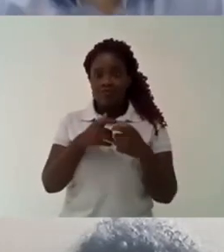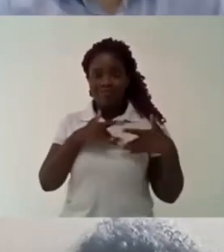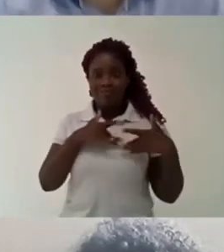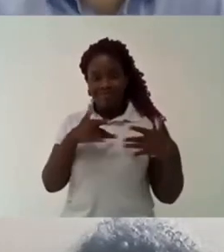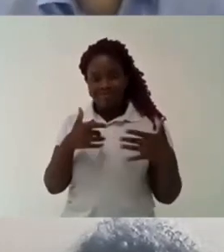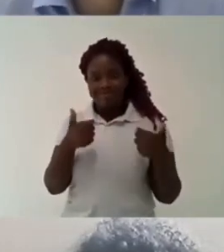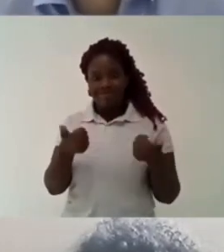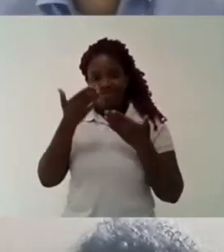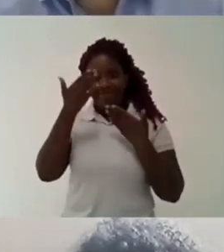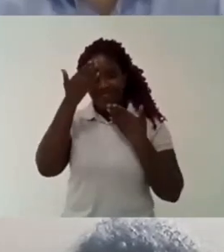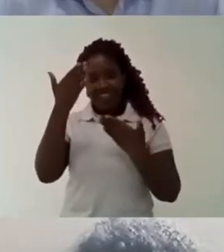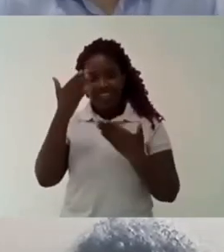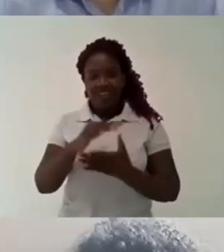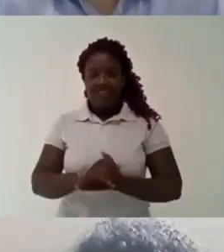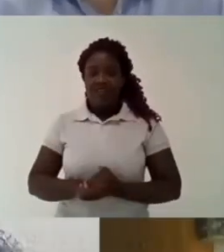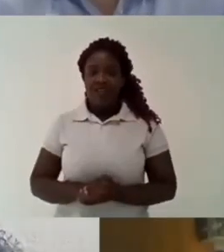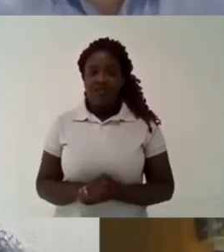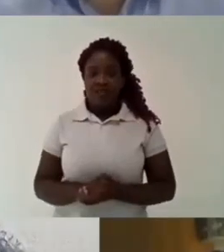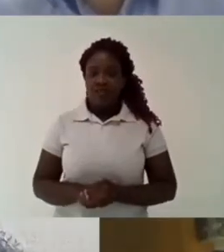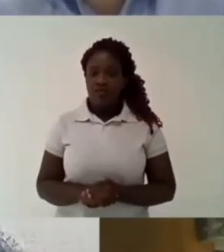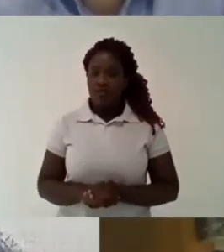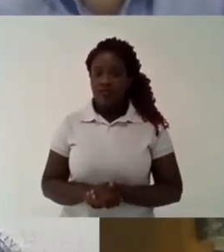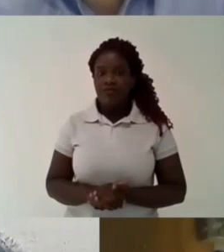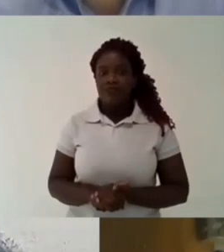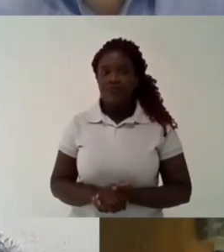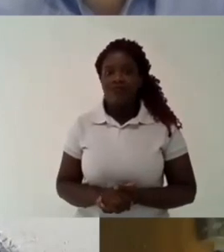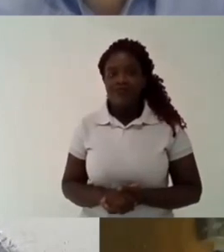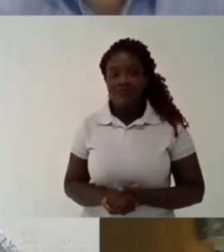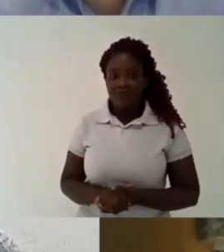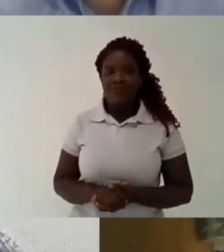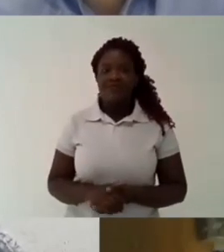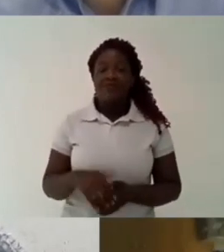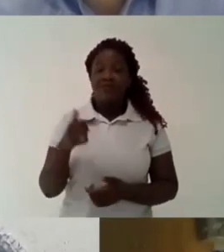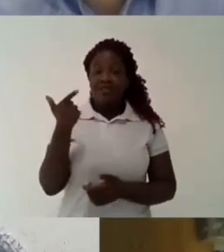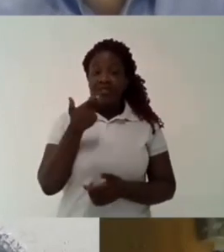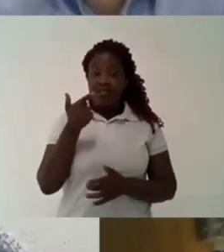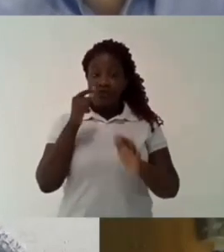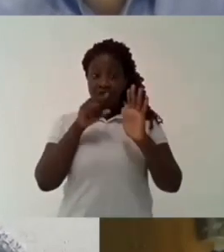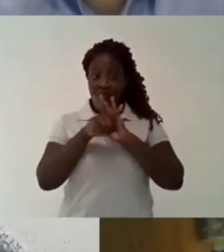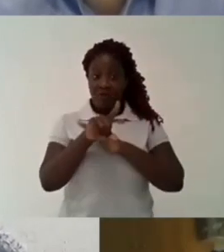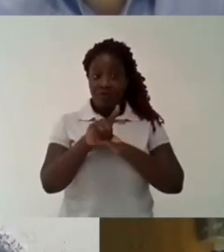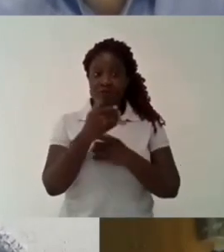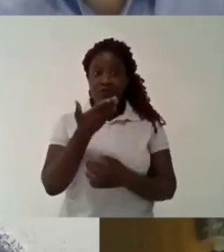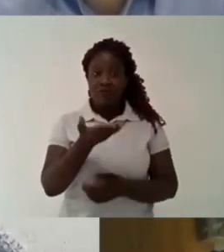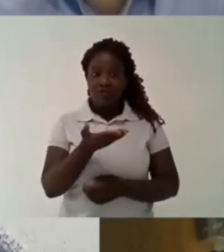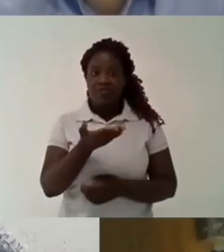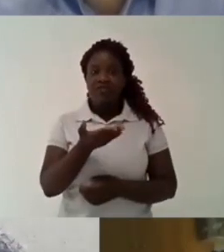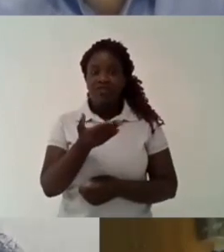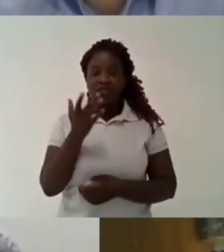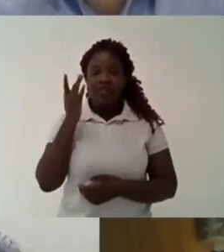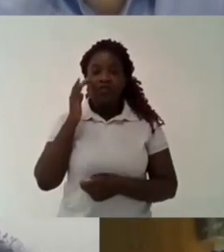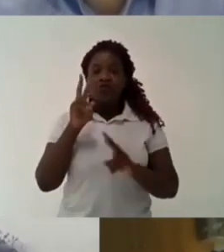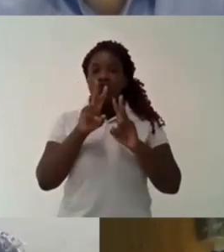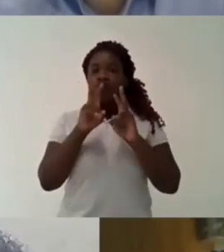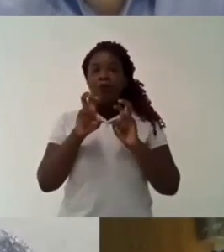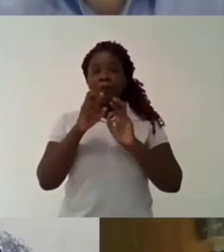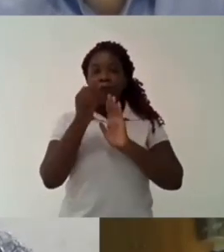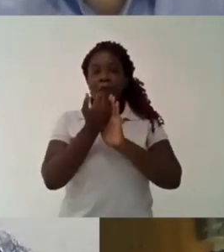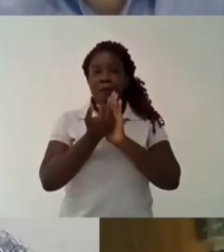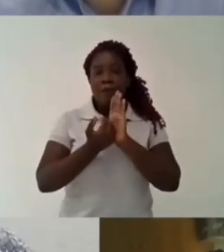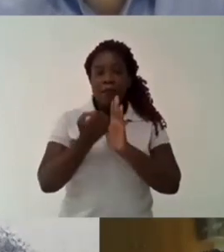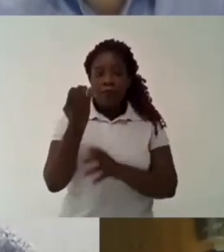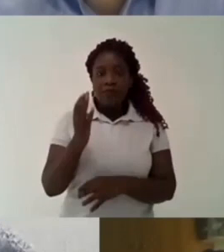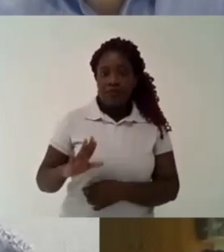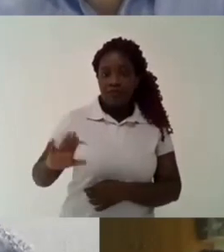society in this regard flavia you talked about the national education plan this is a